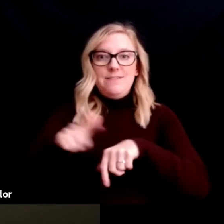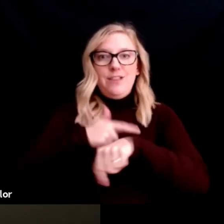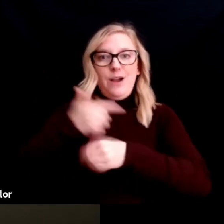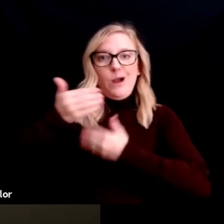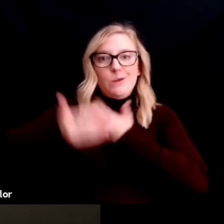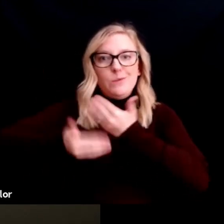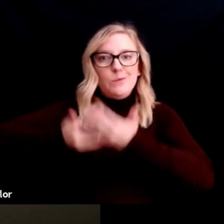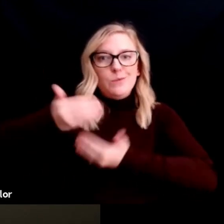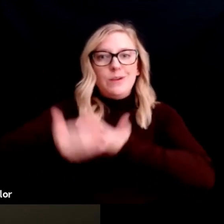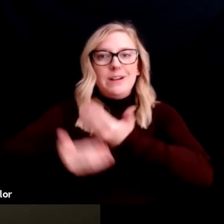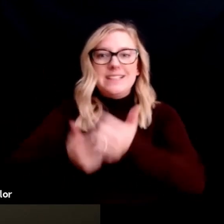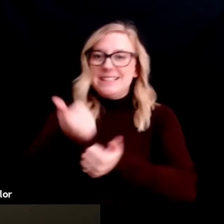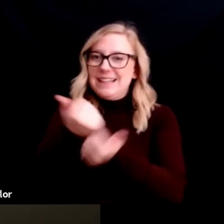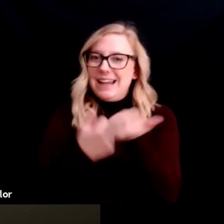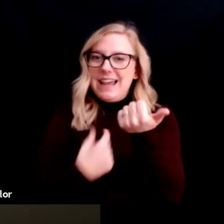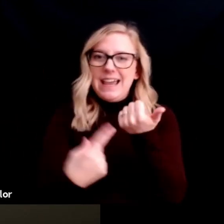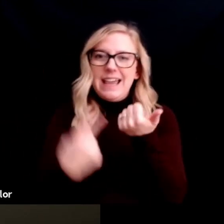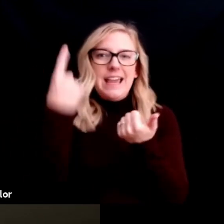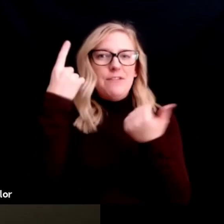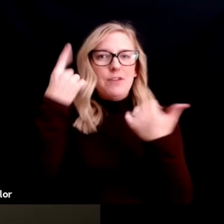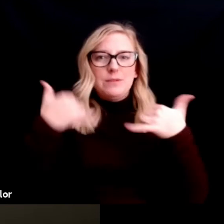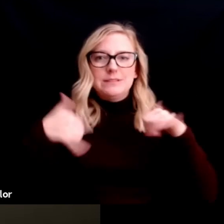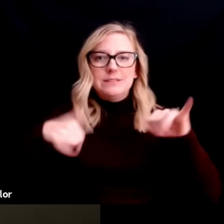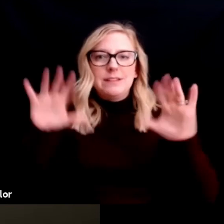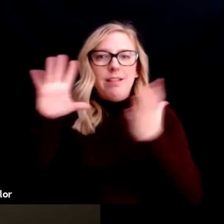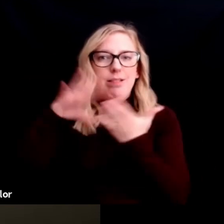perfect. Yeah.